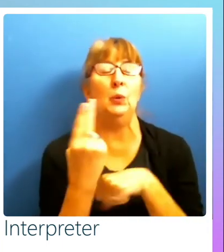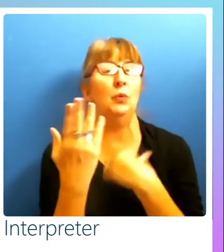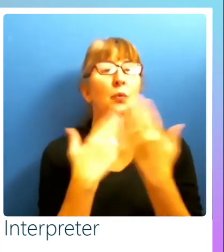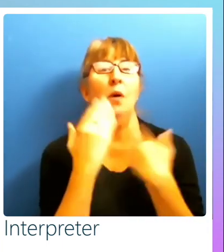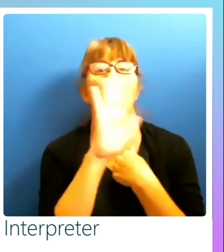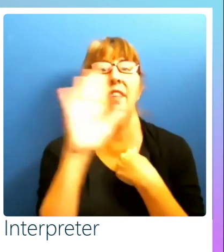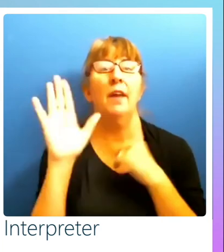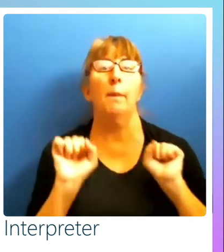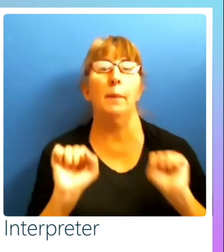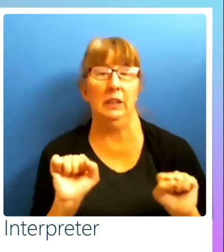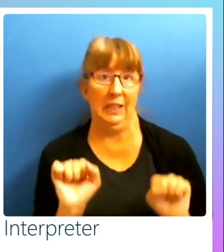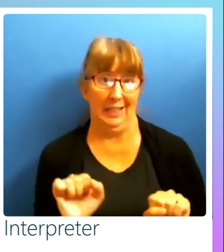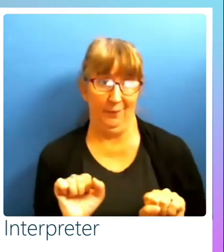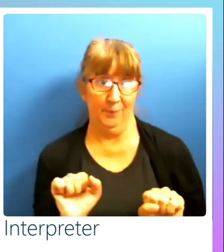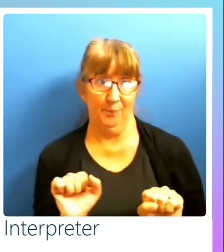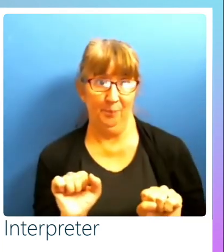ability.